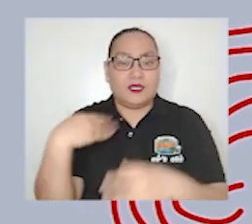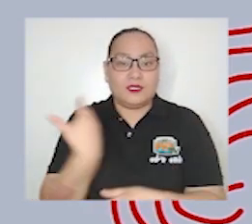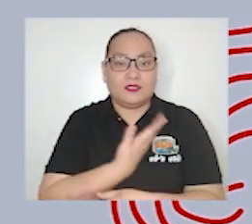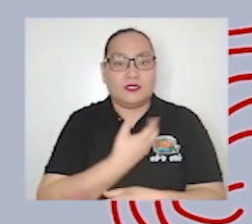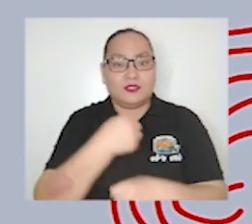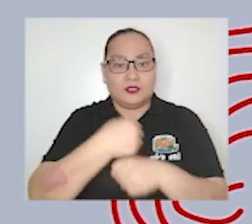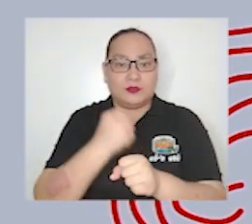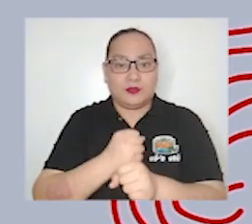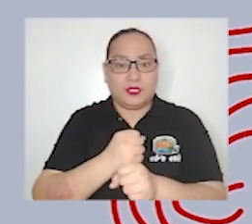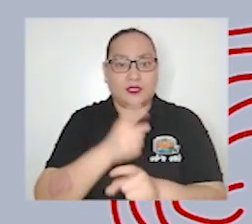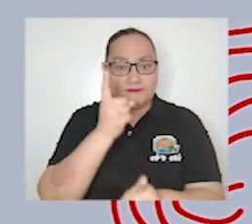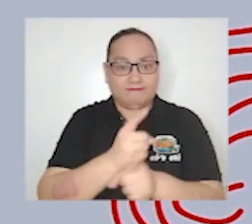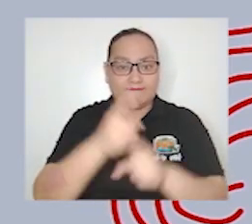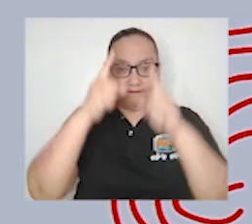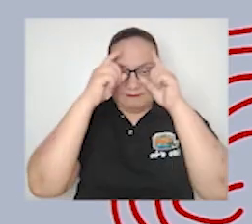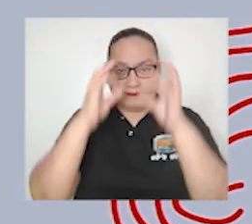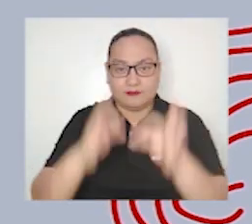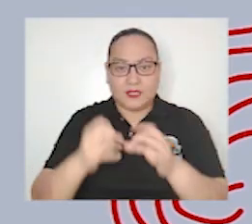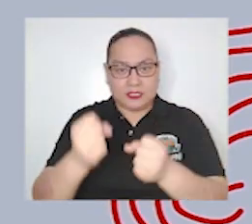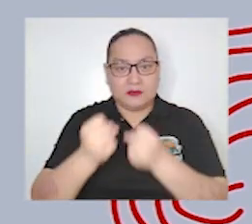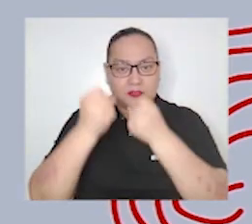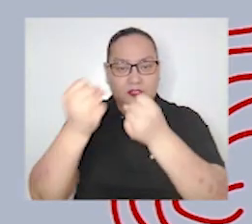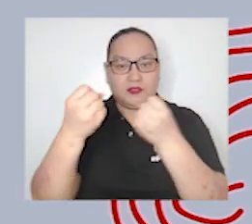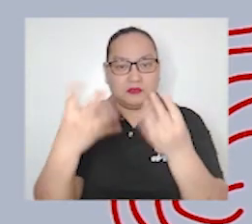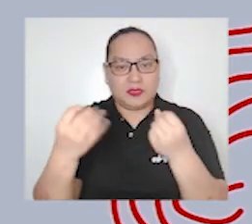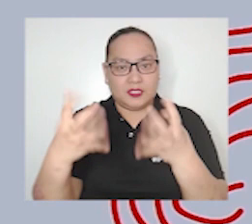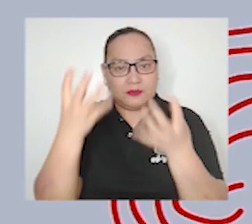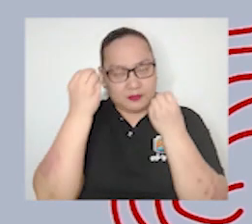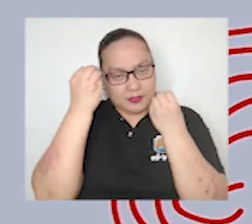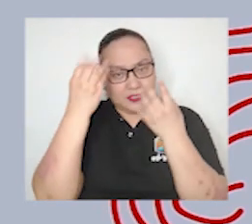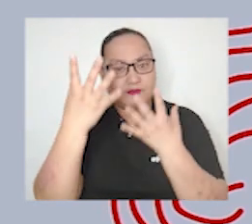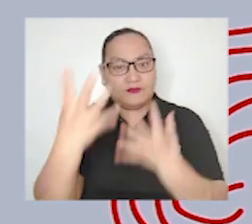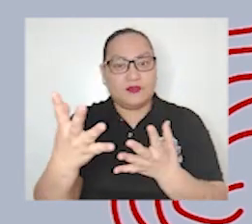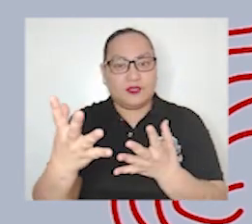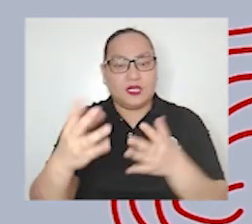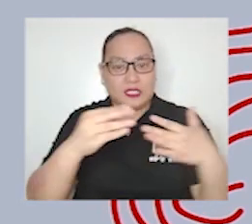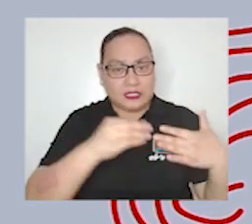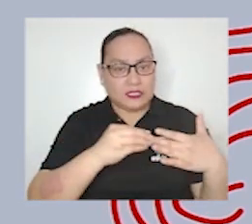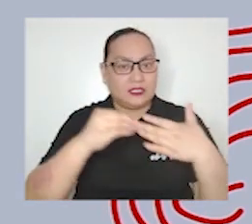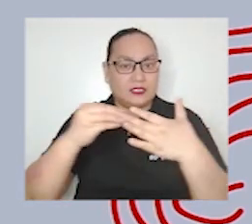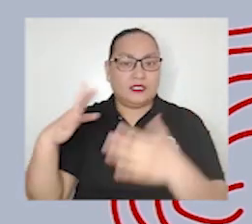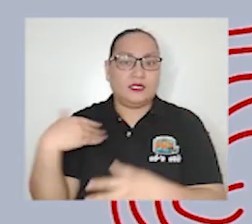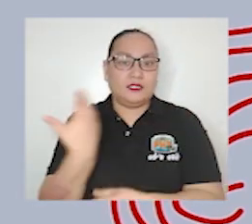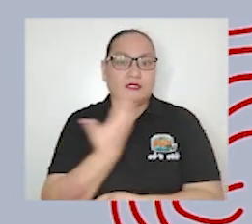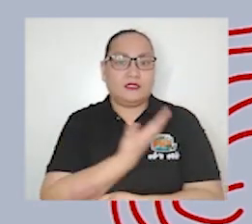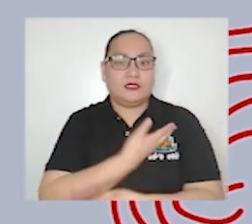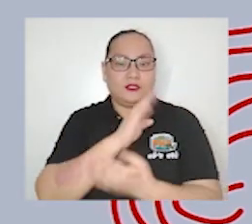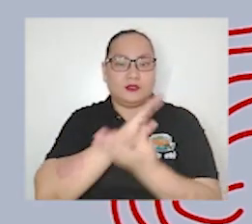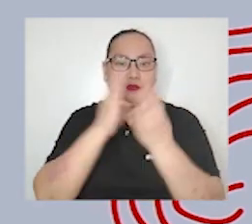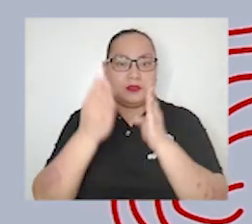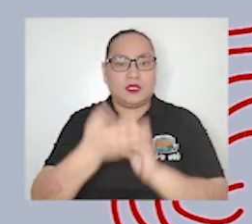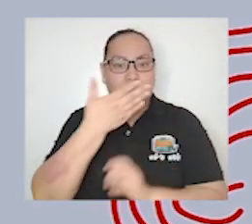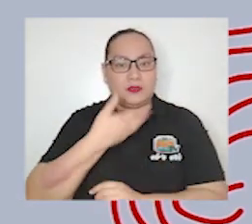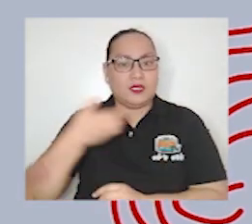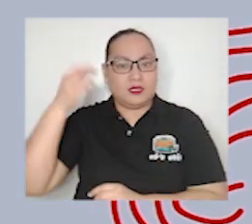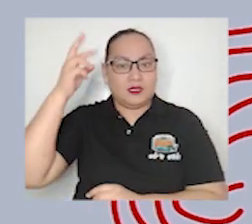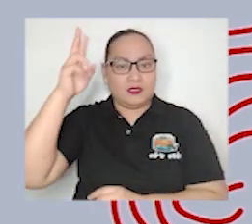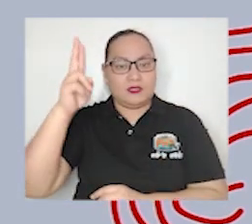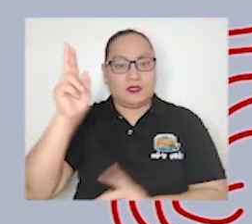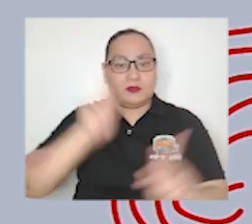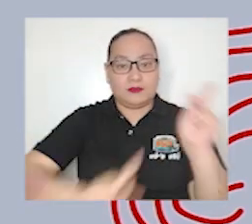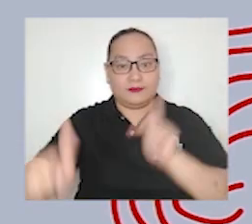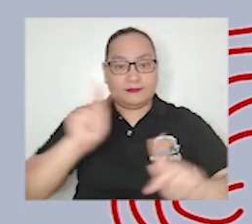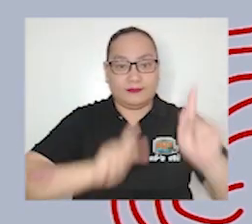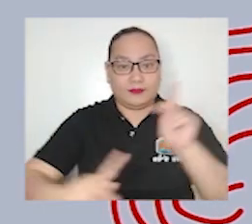decisions they supply us with a lot of information that guide us to become better persons better